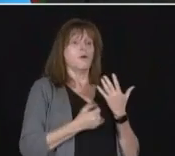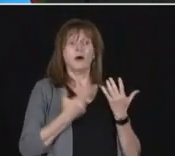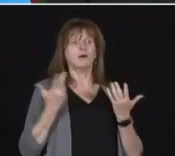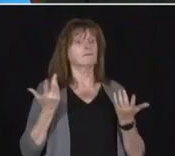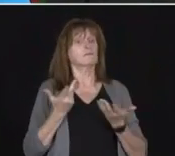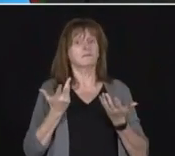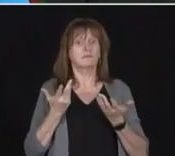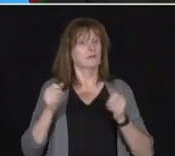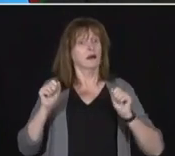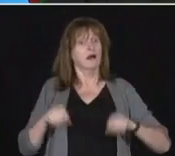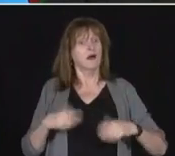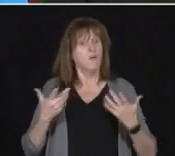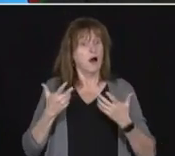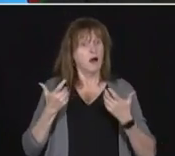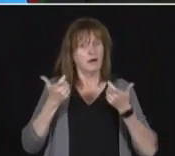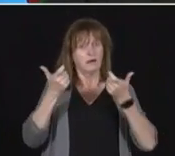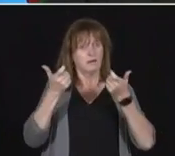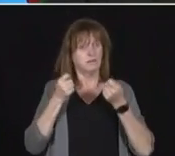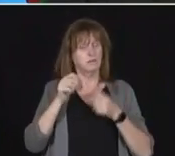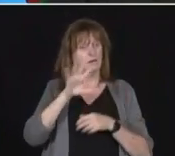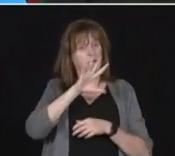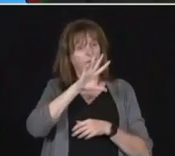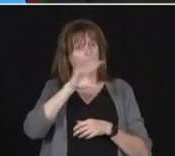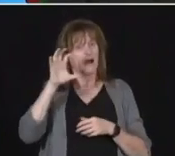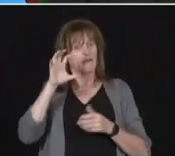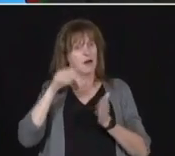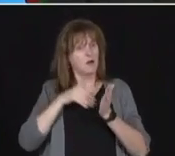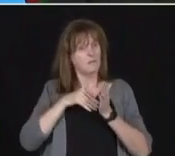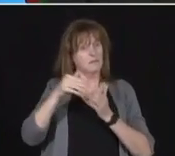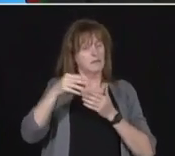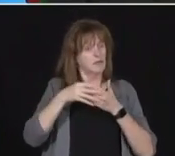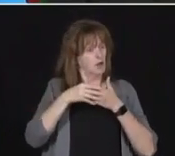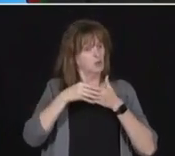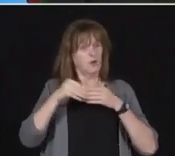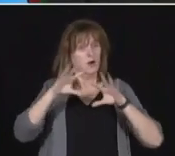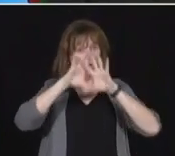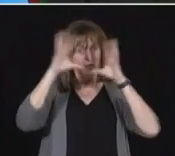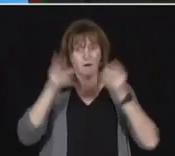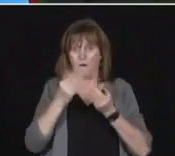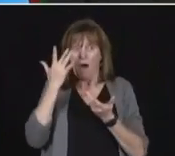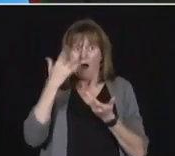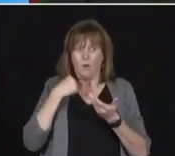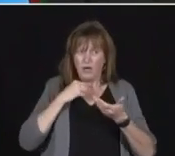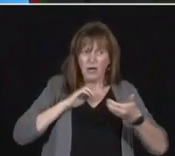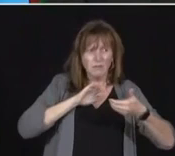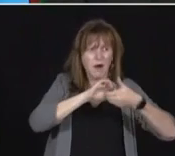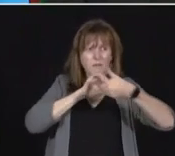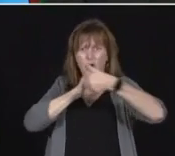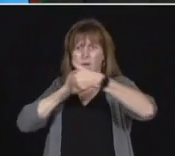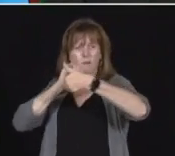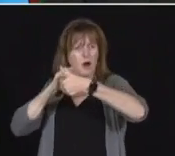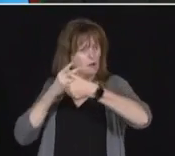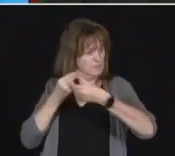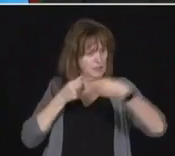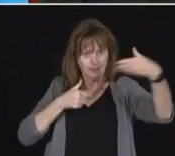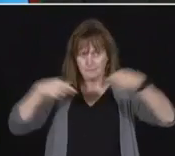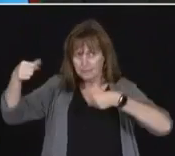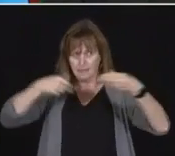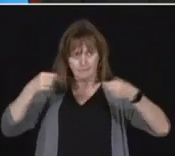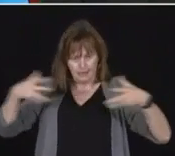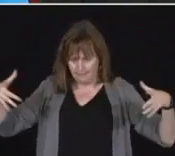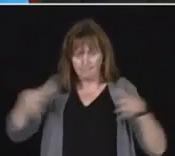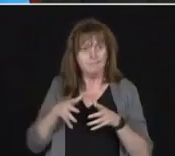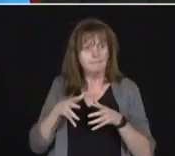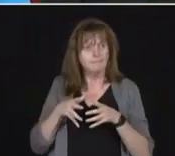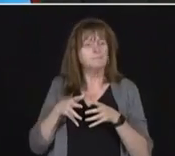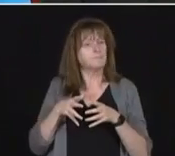million in total with partner funding. Everyone is at the table. And we need the